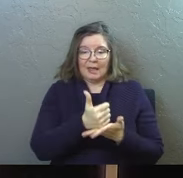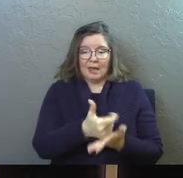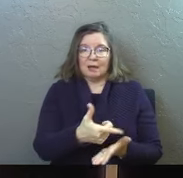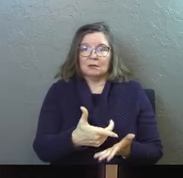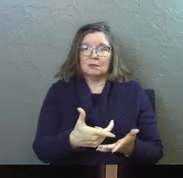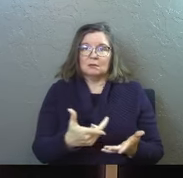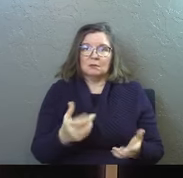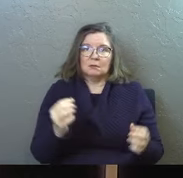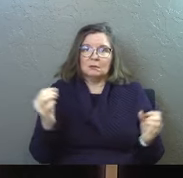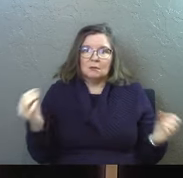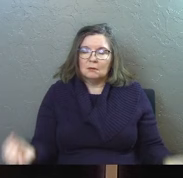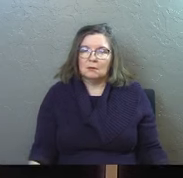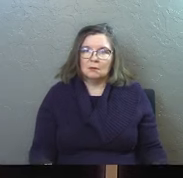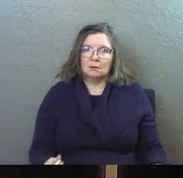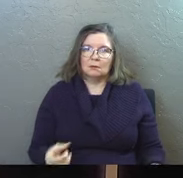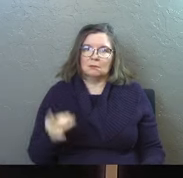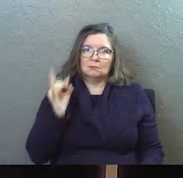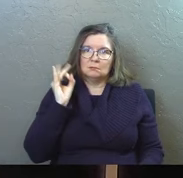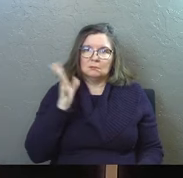to ease the burden